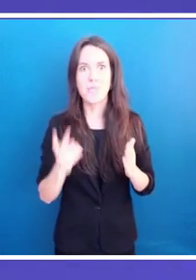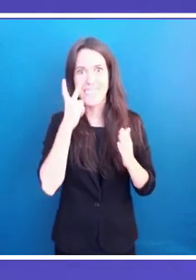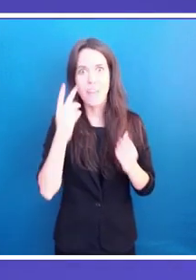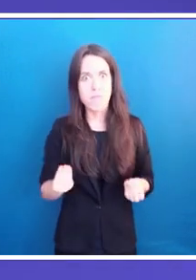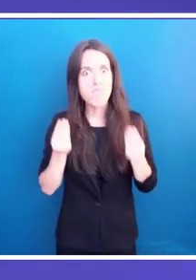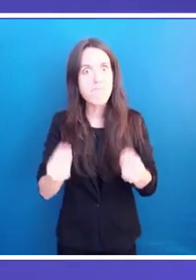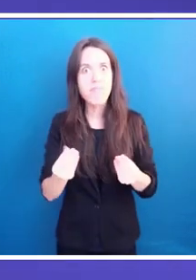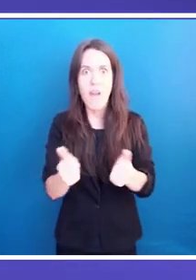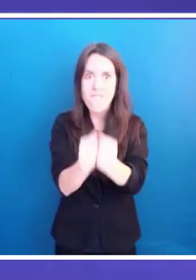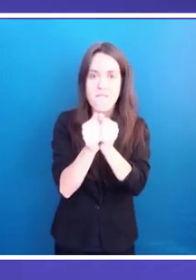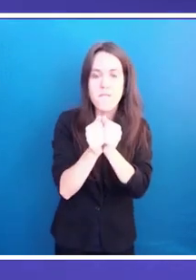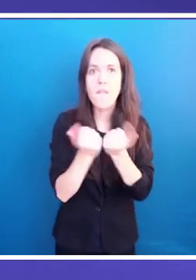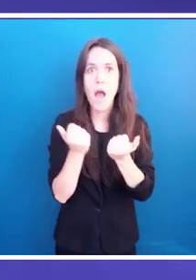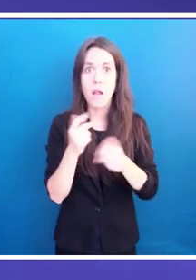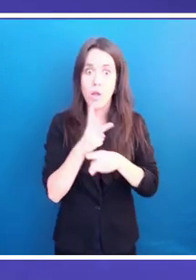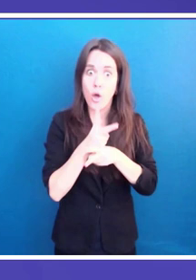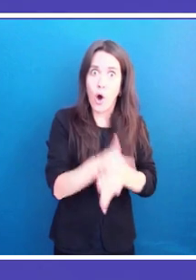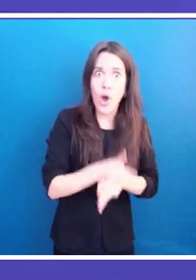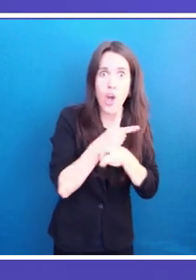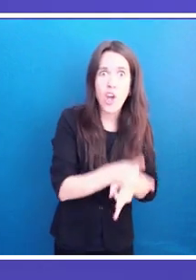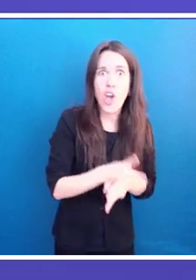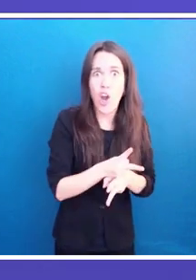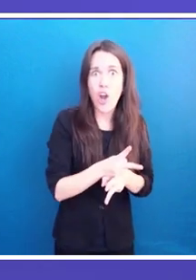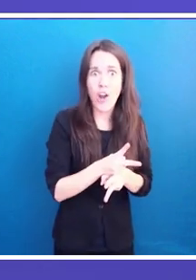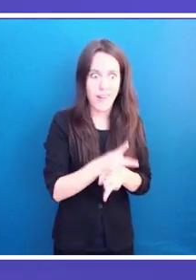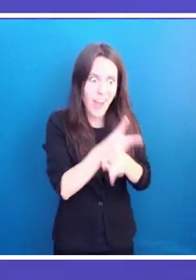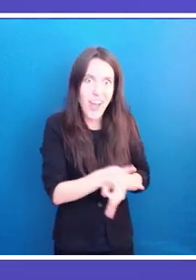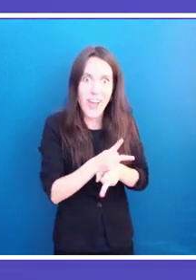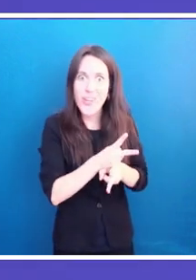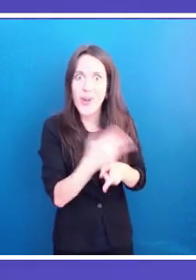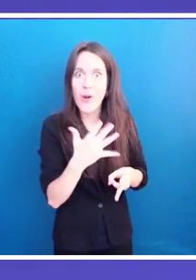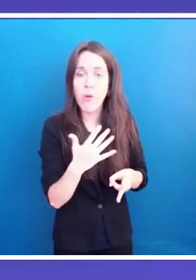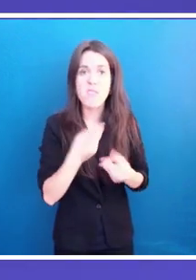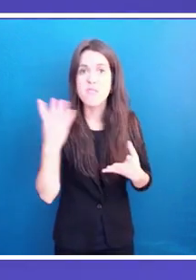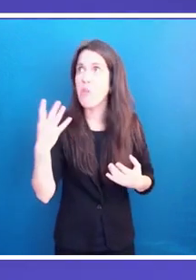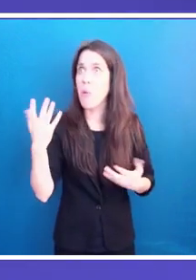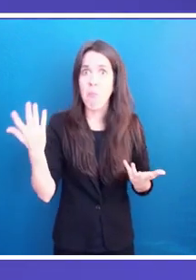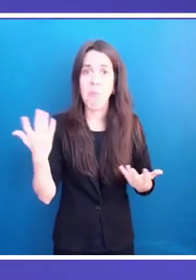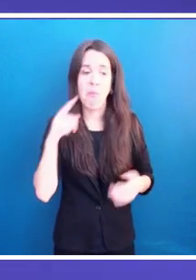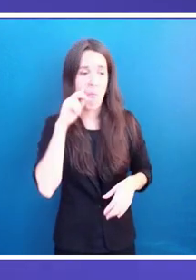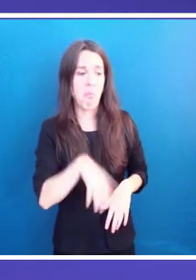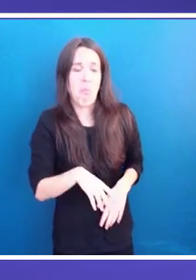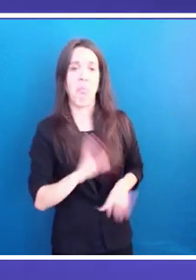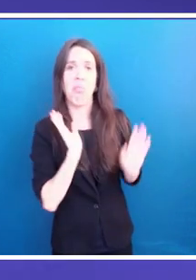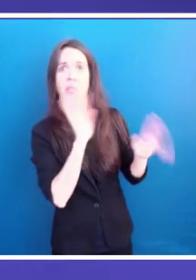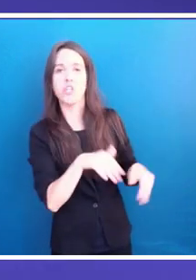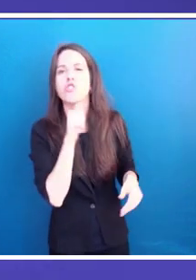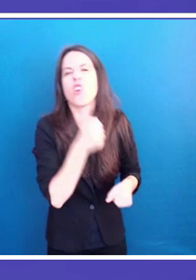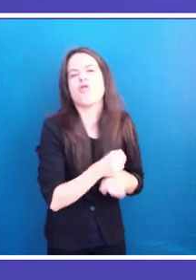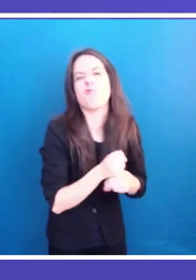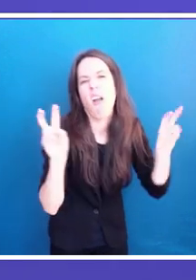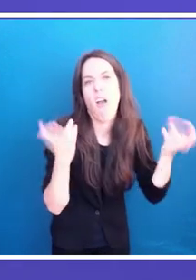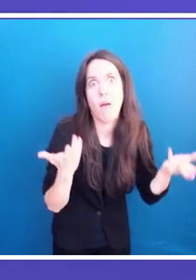non-paid work carried out by women in social and economic terms. This care work is